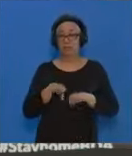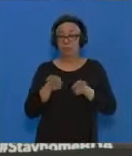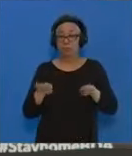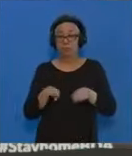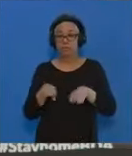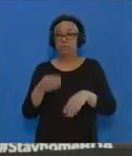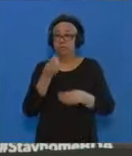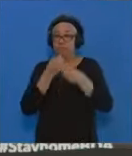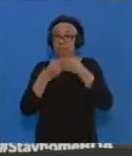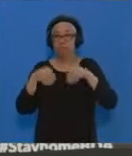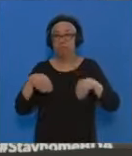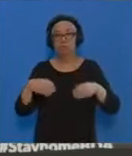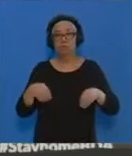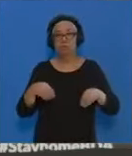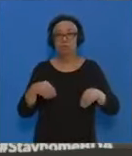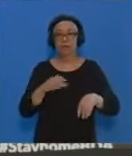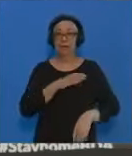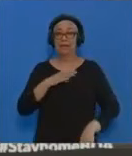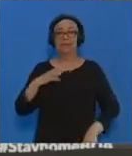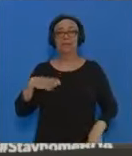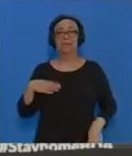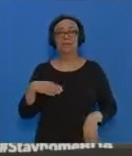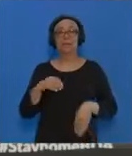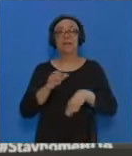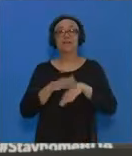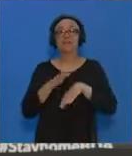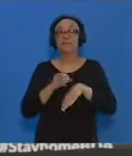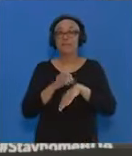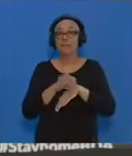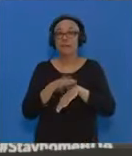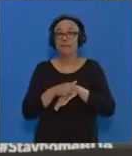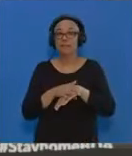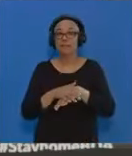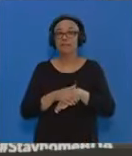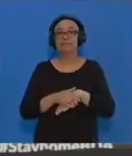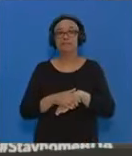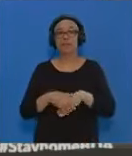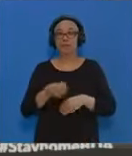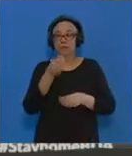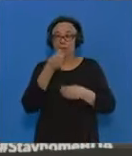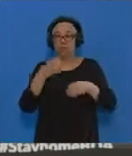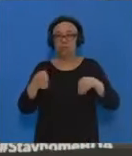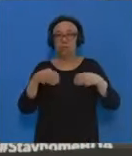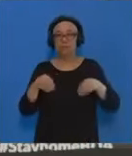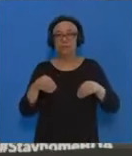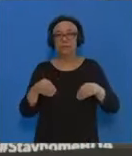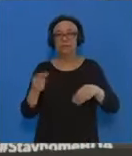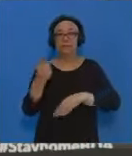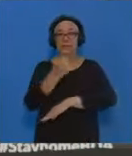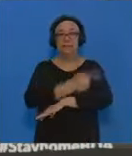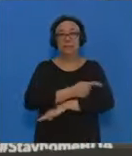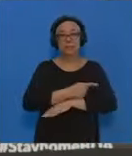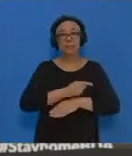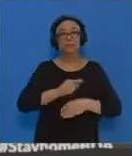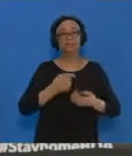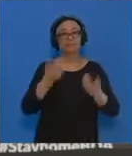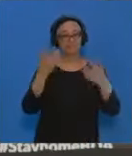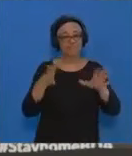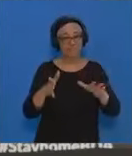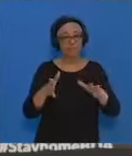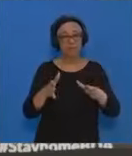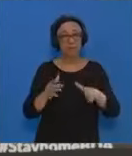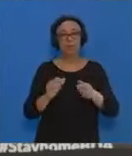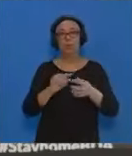the Cabinet Committee advised that grocery shopping days will end with the start of Phase 4 on July